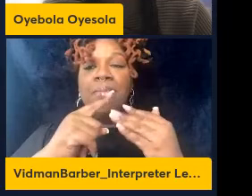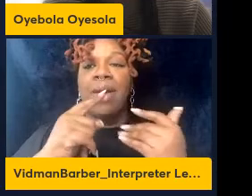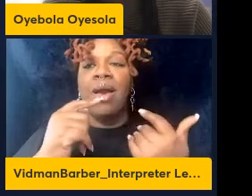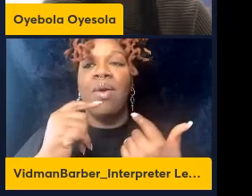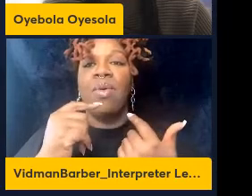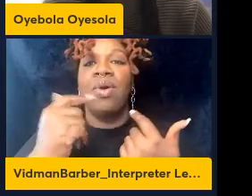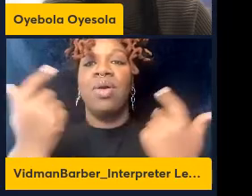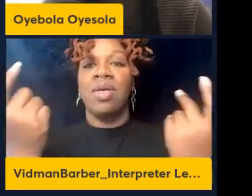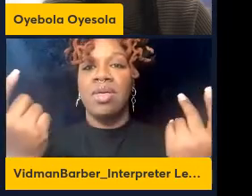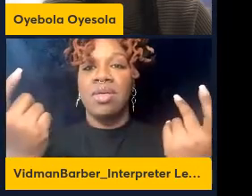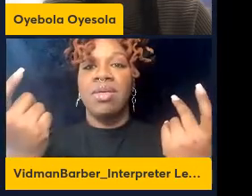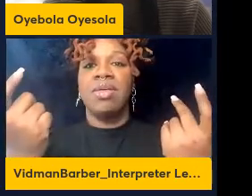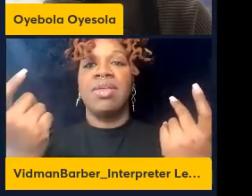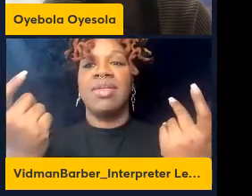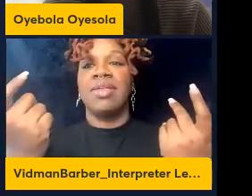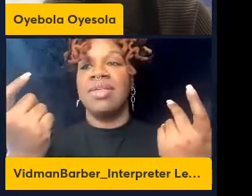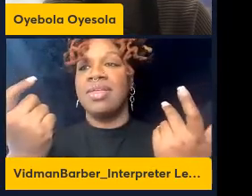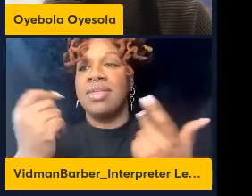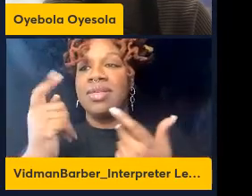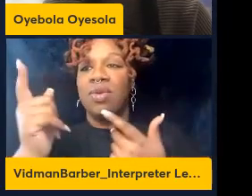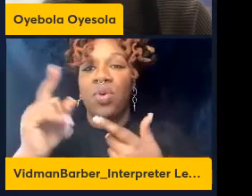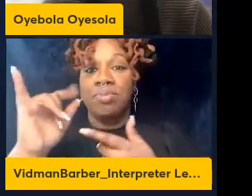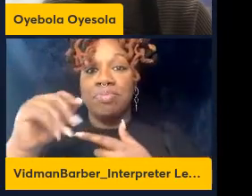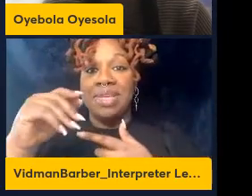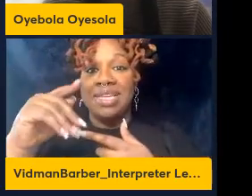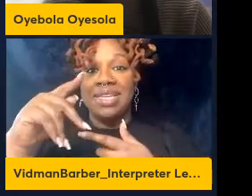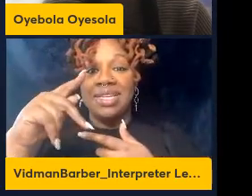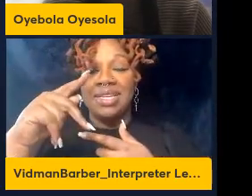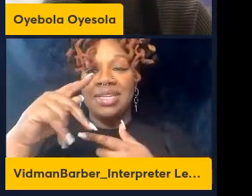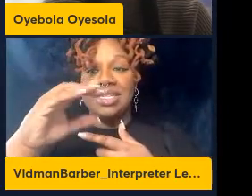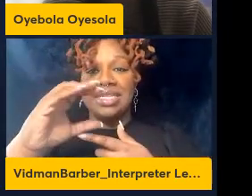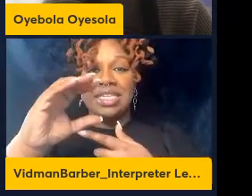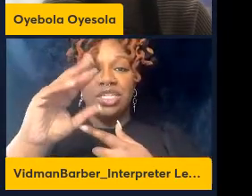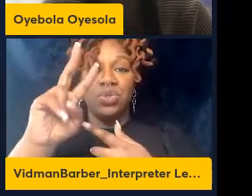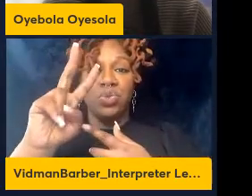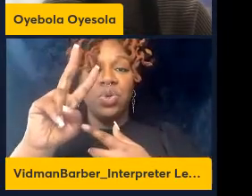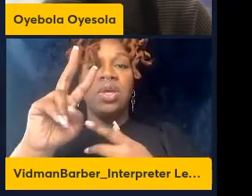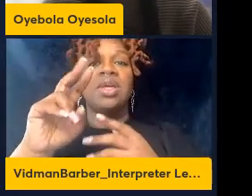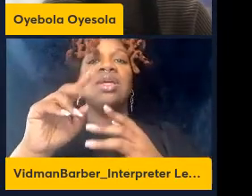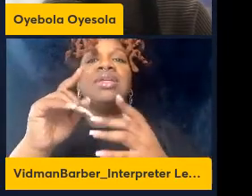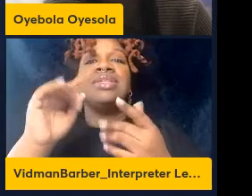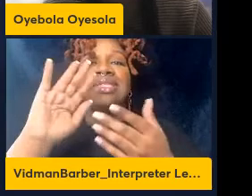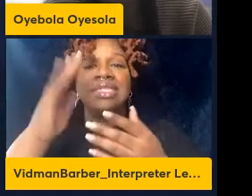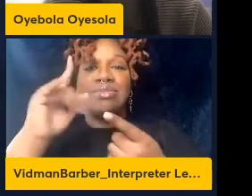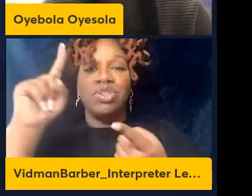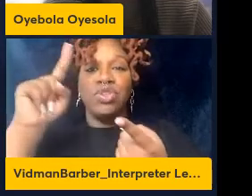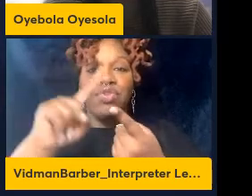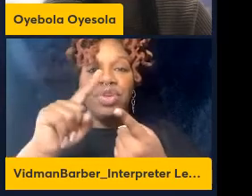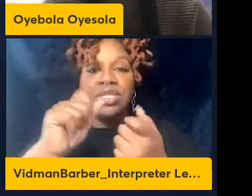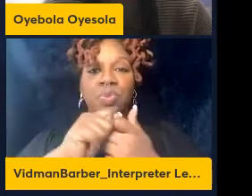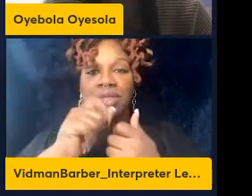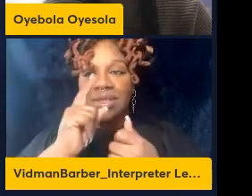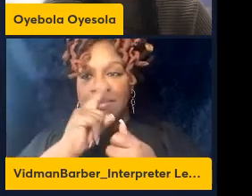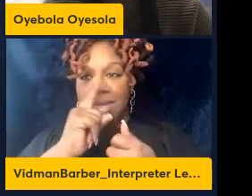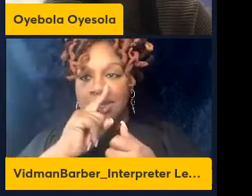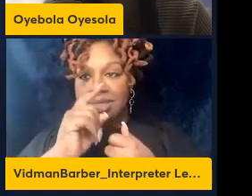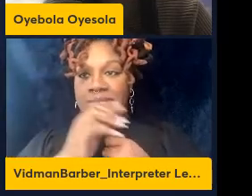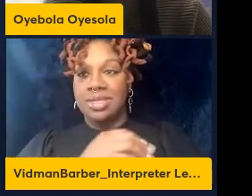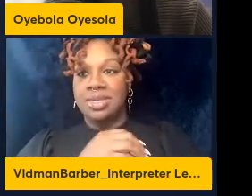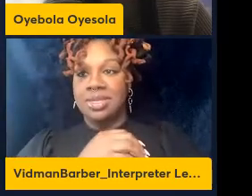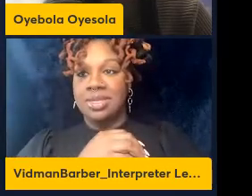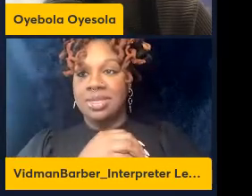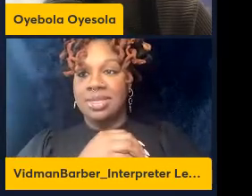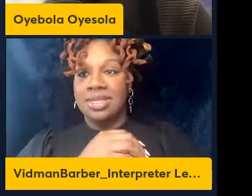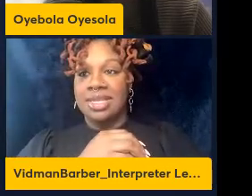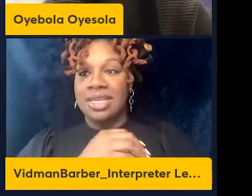which is right here on PC2 seems to decrease when the mice are rewarded and you can see that some of this